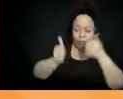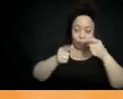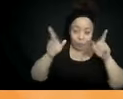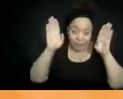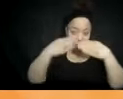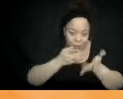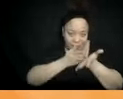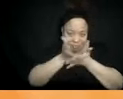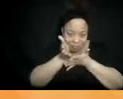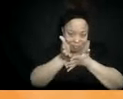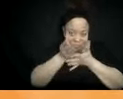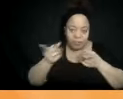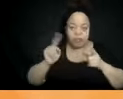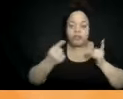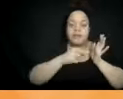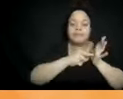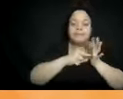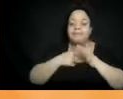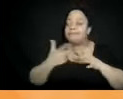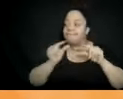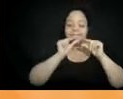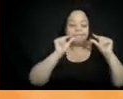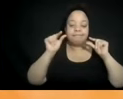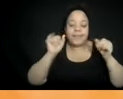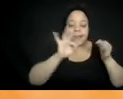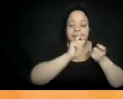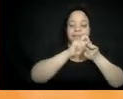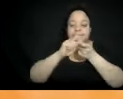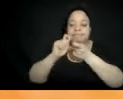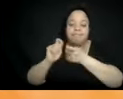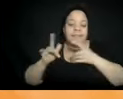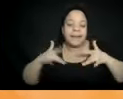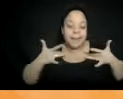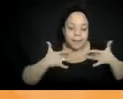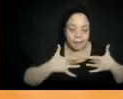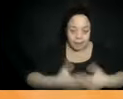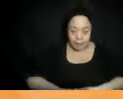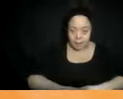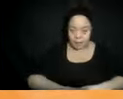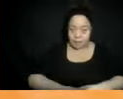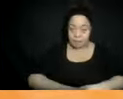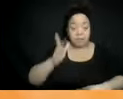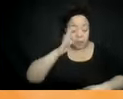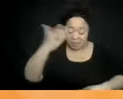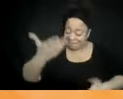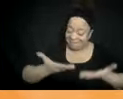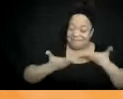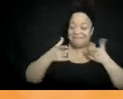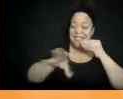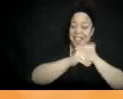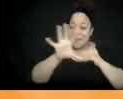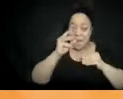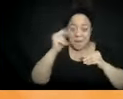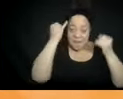ideas to the timeline, which is a really important part of doing timeline activities. It is to situate